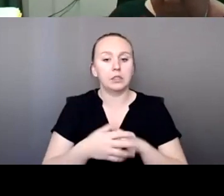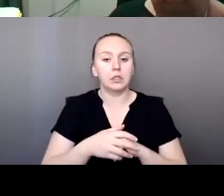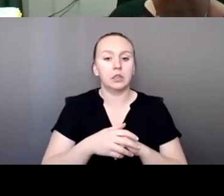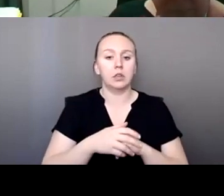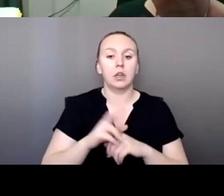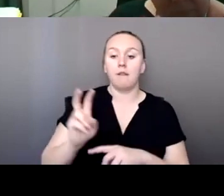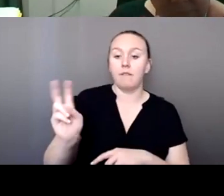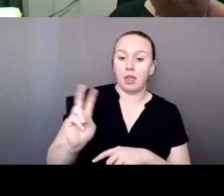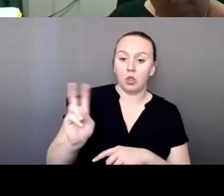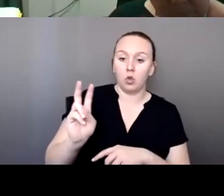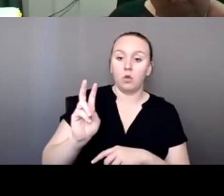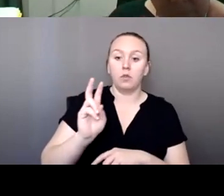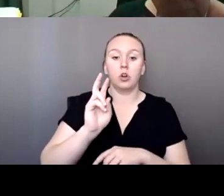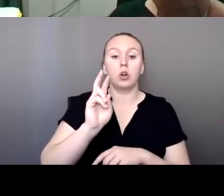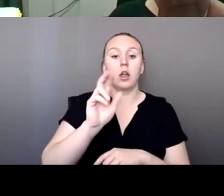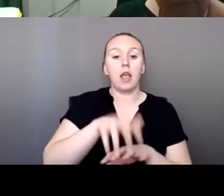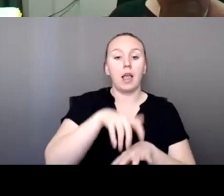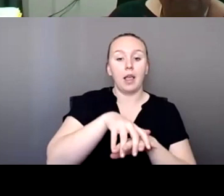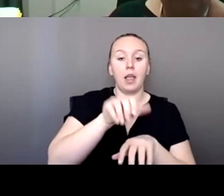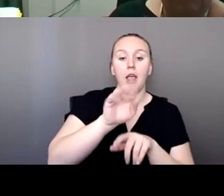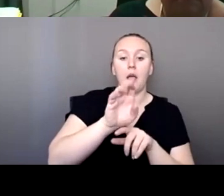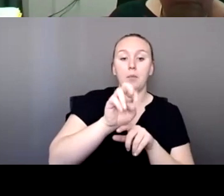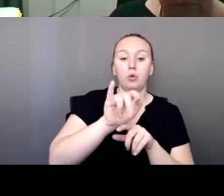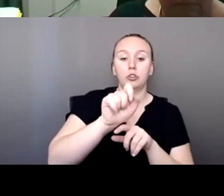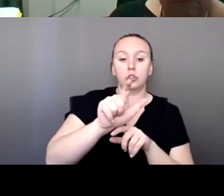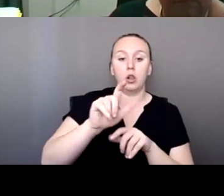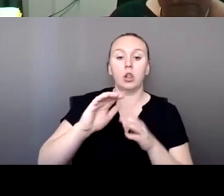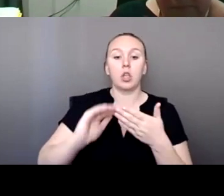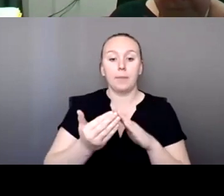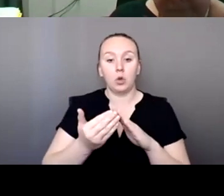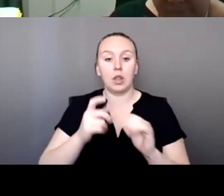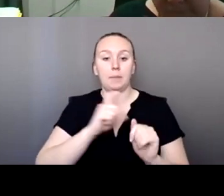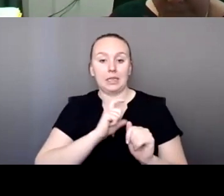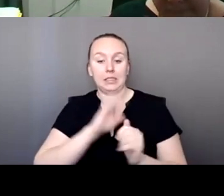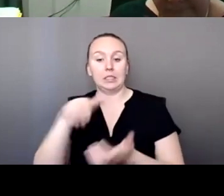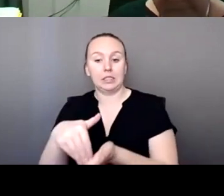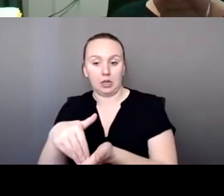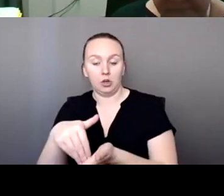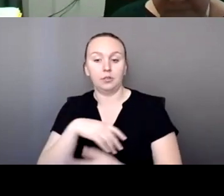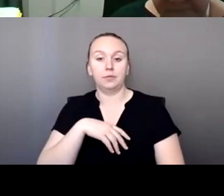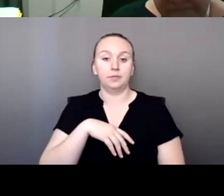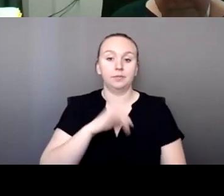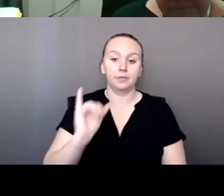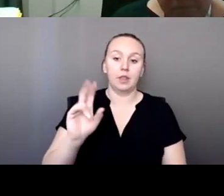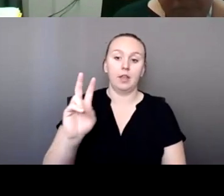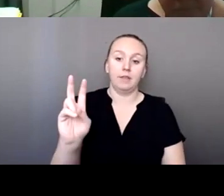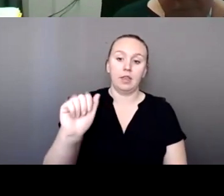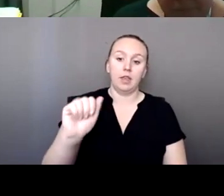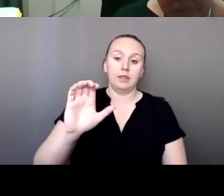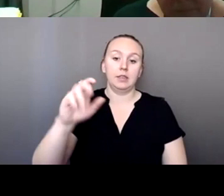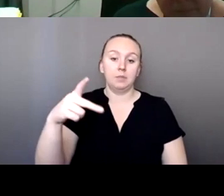Vancouver Aboriginal Community Policing Center. Vancouver Aboriginal Community Policing Center. Okay.